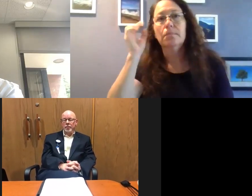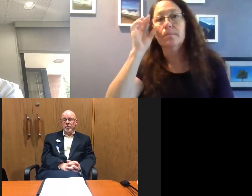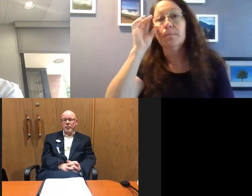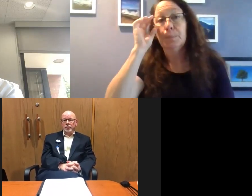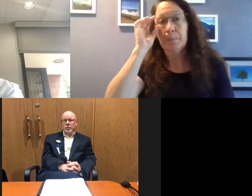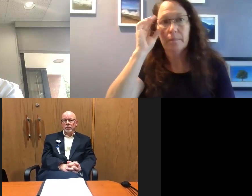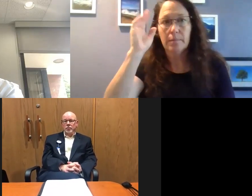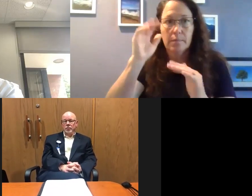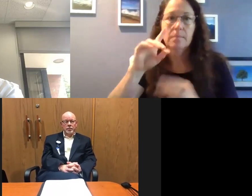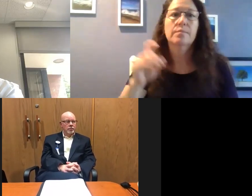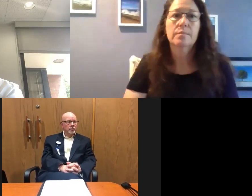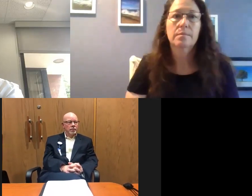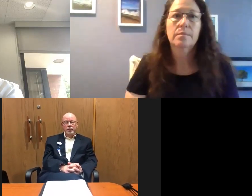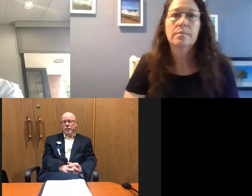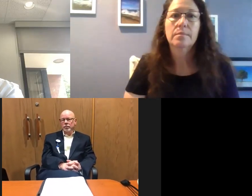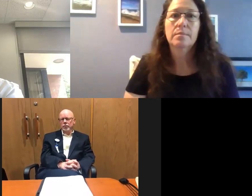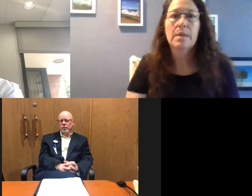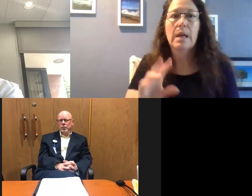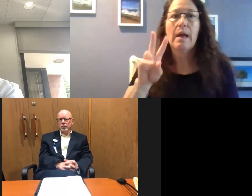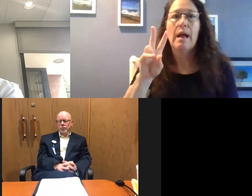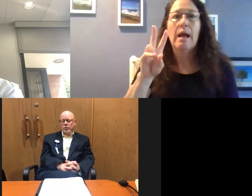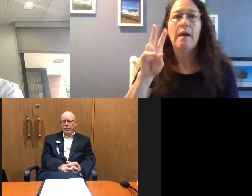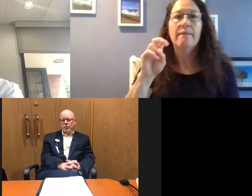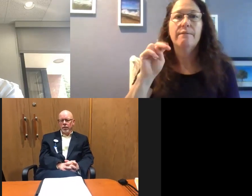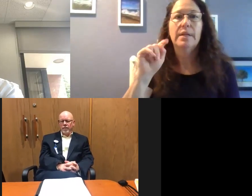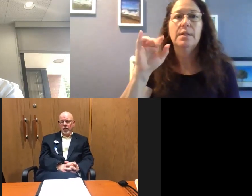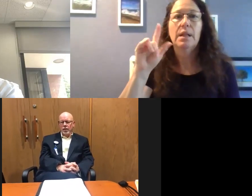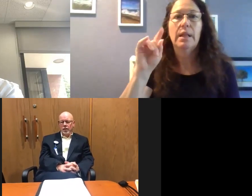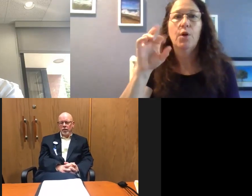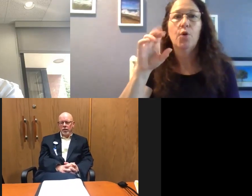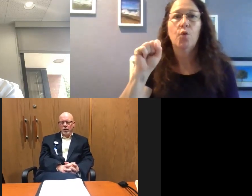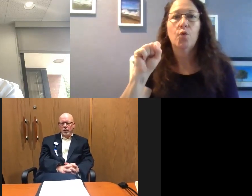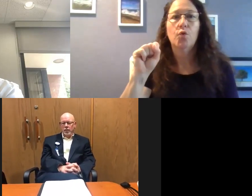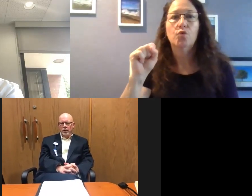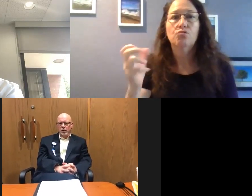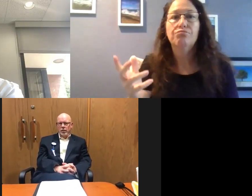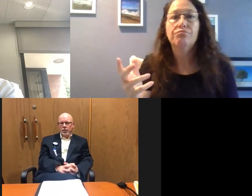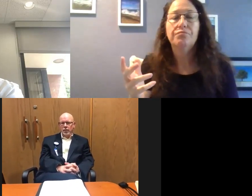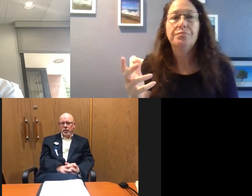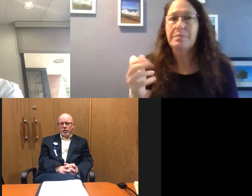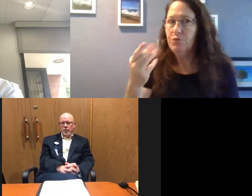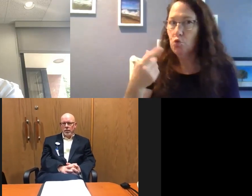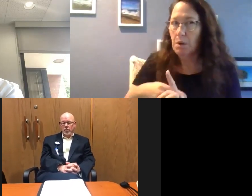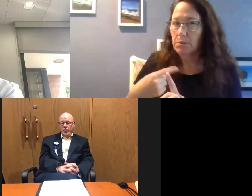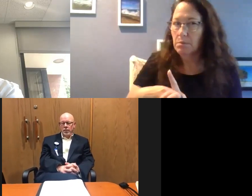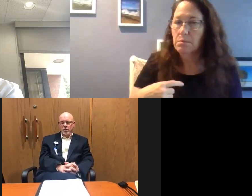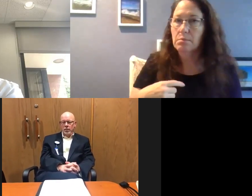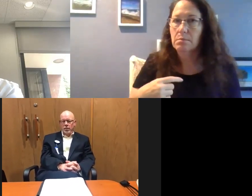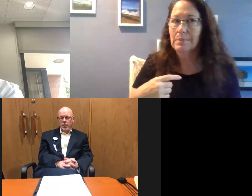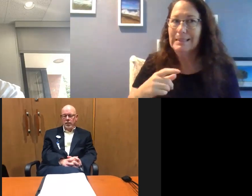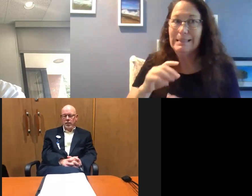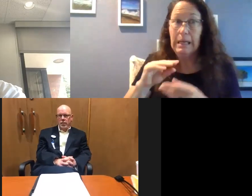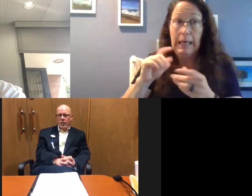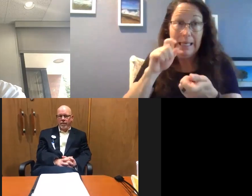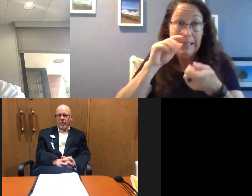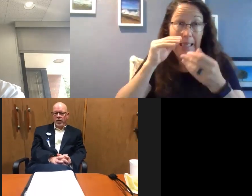Our next question here is related to ventilators. And I know there's been a lot of interest in this just in the past couple of months. I think since it's a finite commodity,